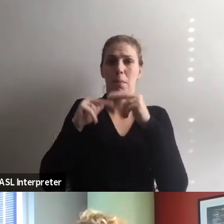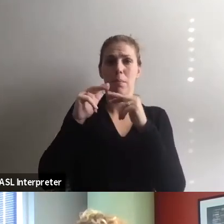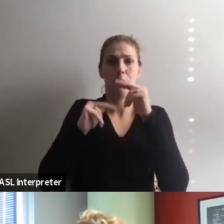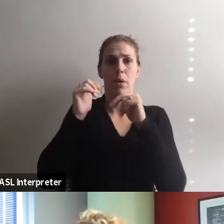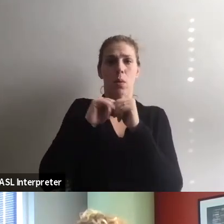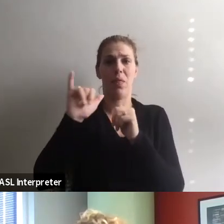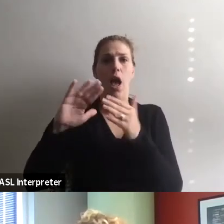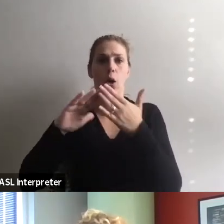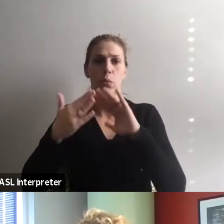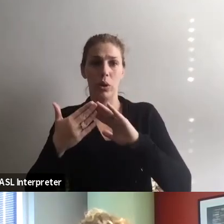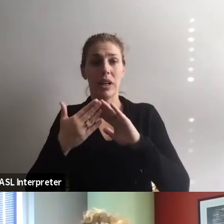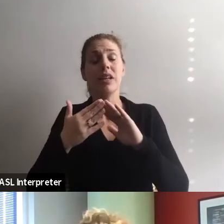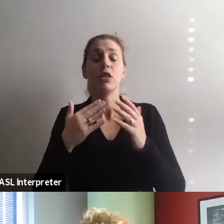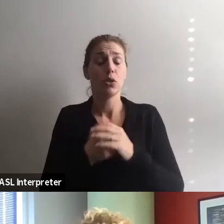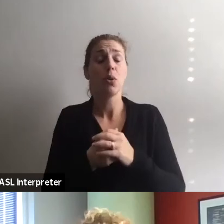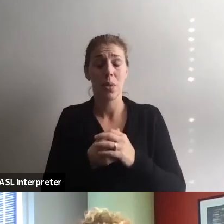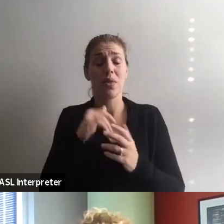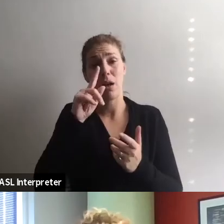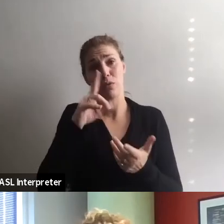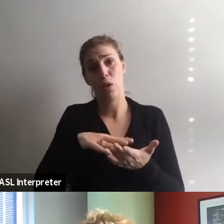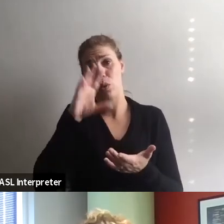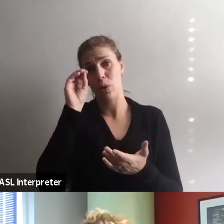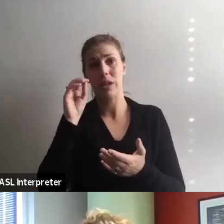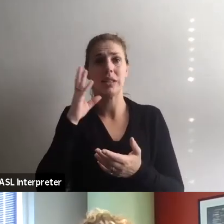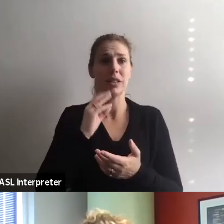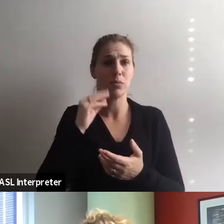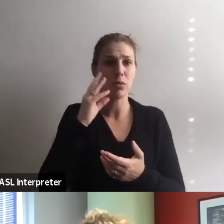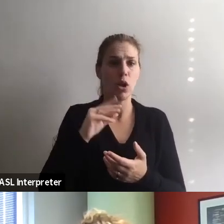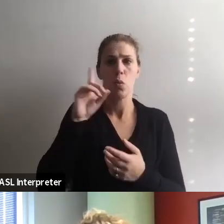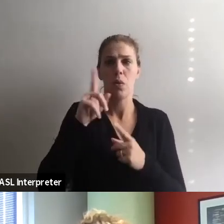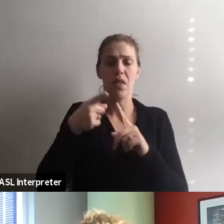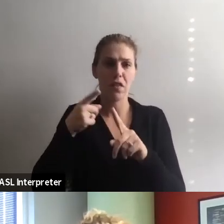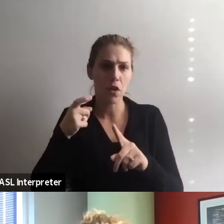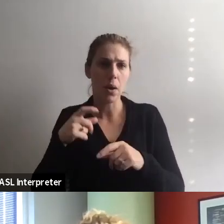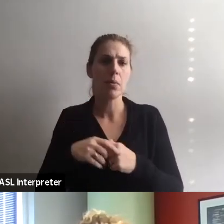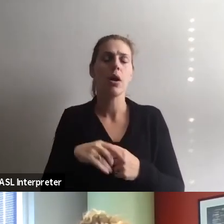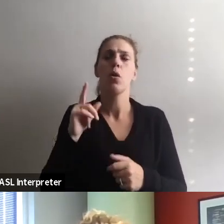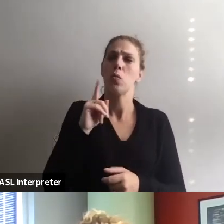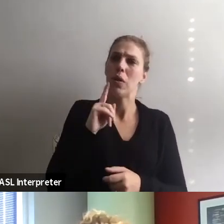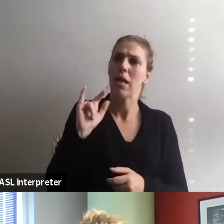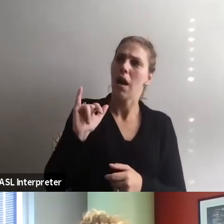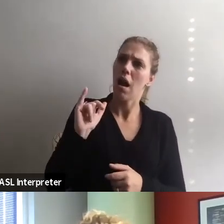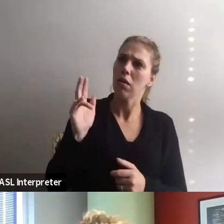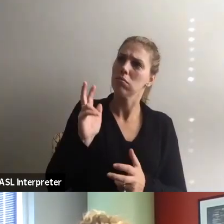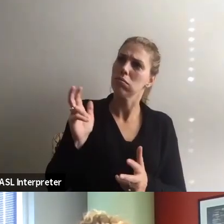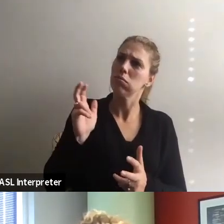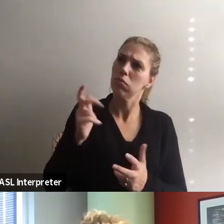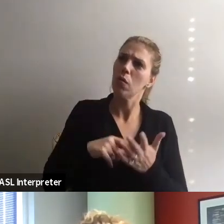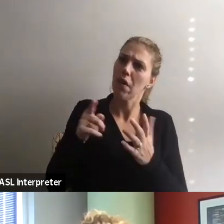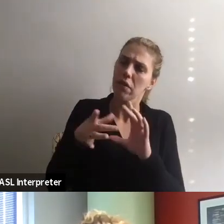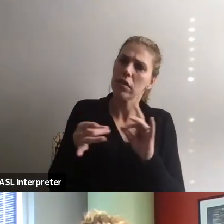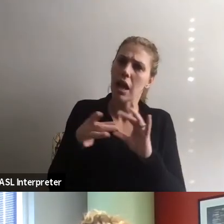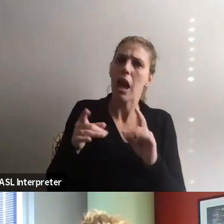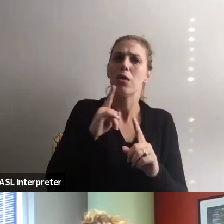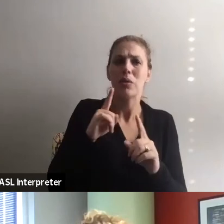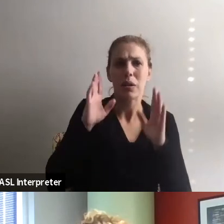members. So that was one, you know, learning about what, where they're from, listening to them and really paying